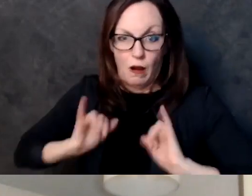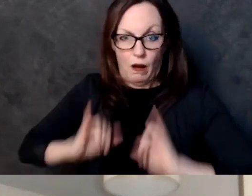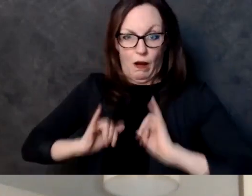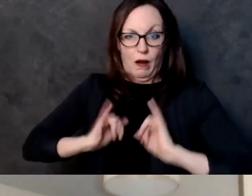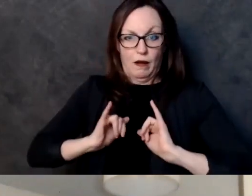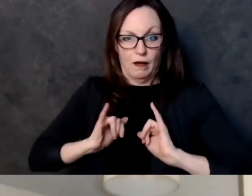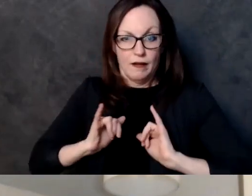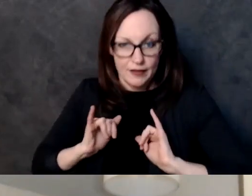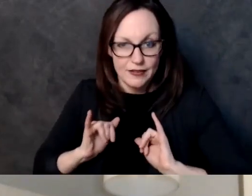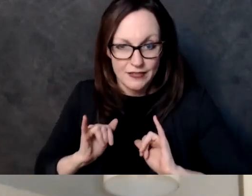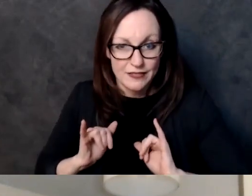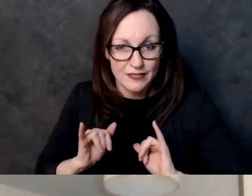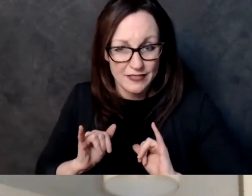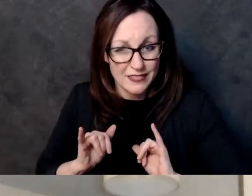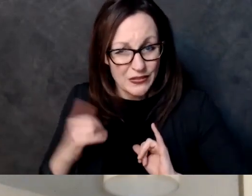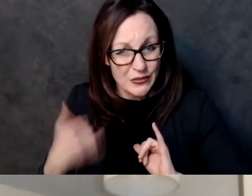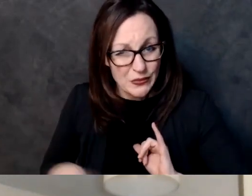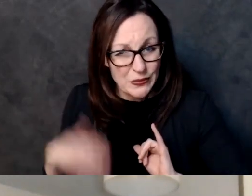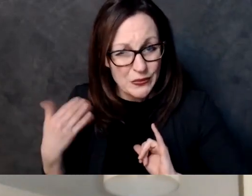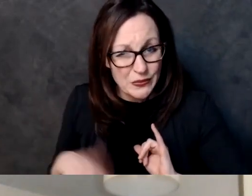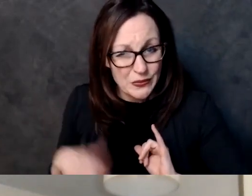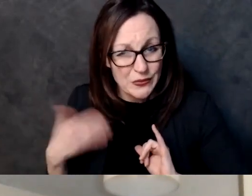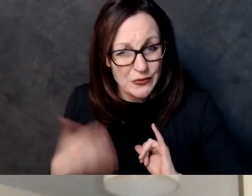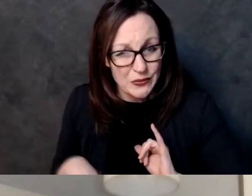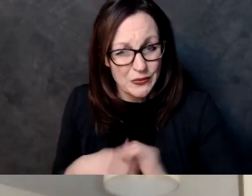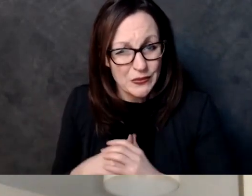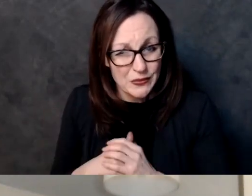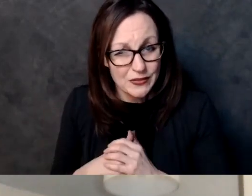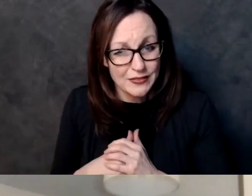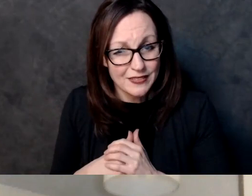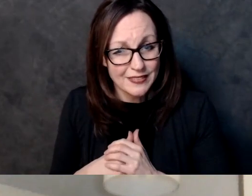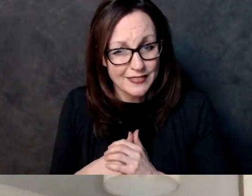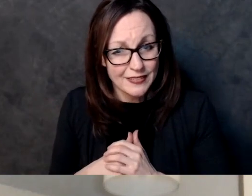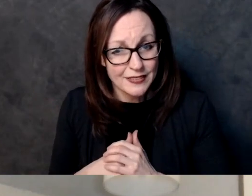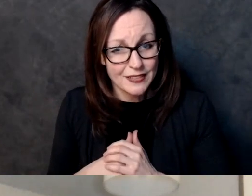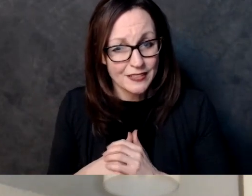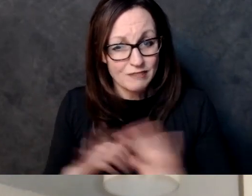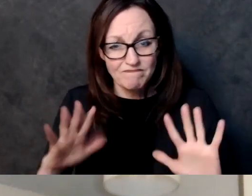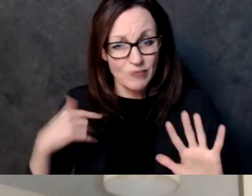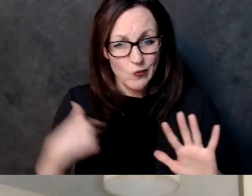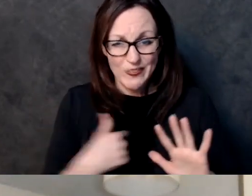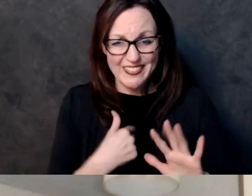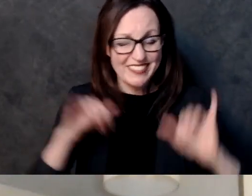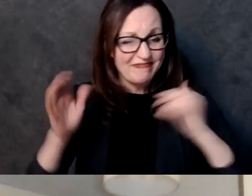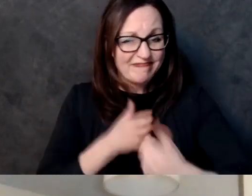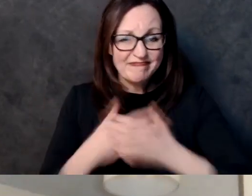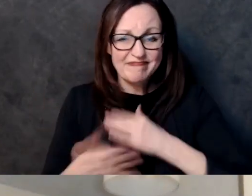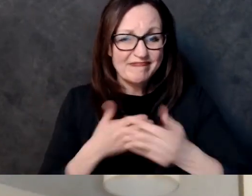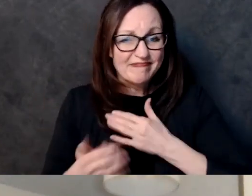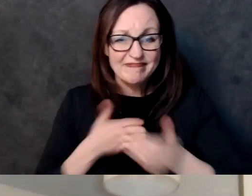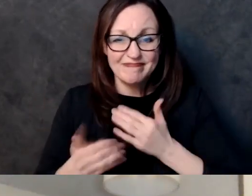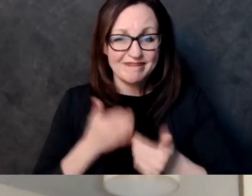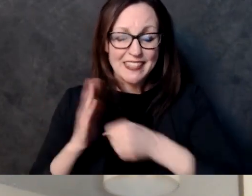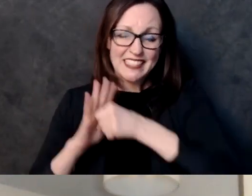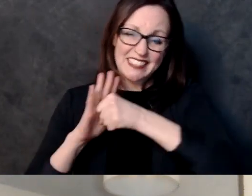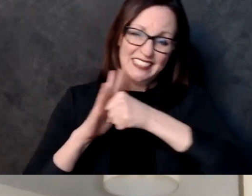working towards um restoring the uh the reputation wisconsin has had